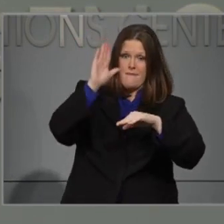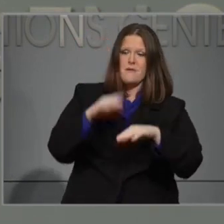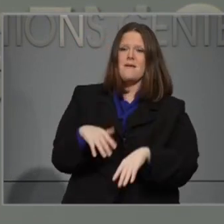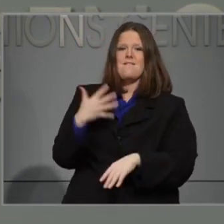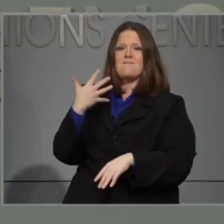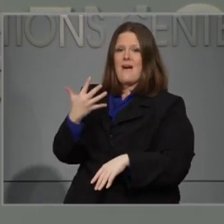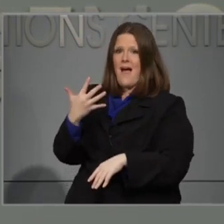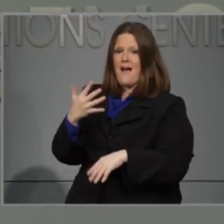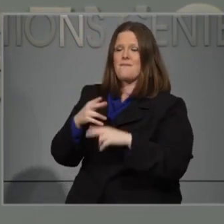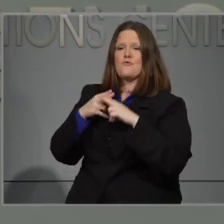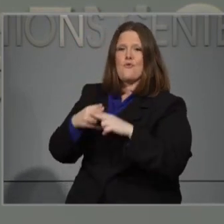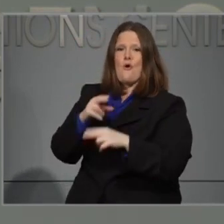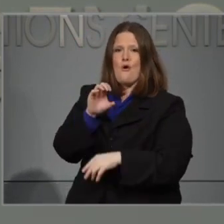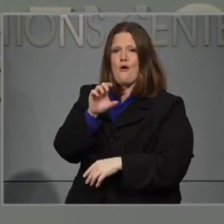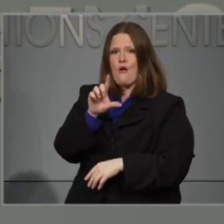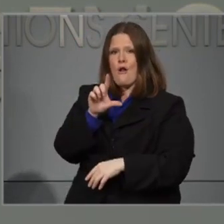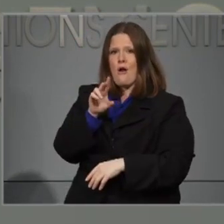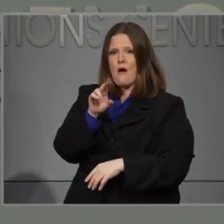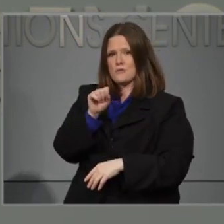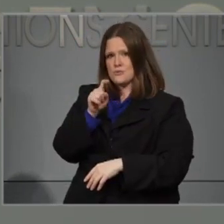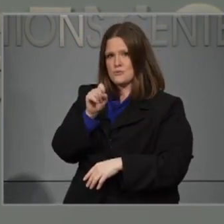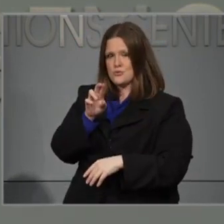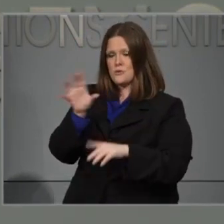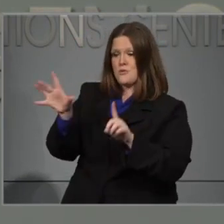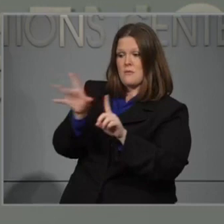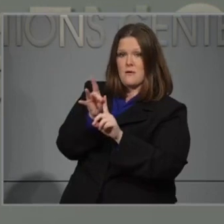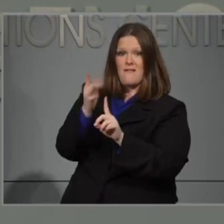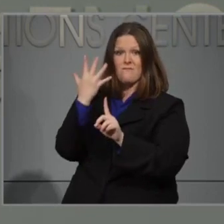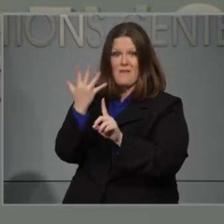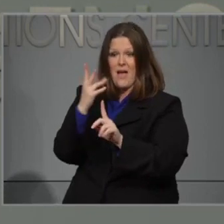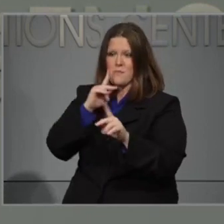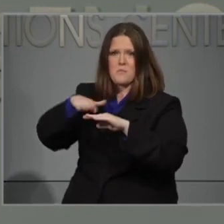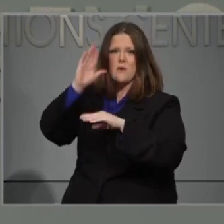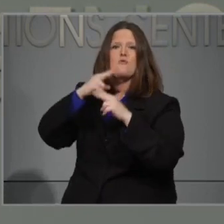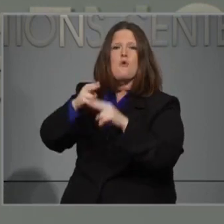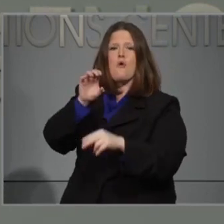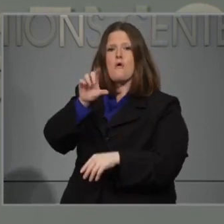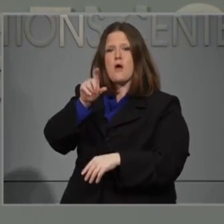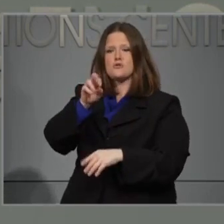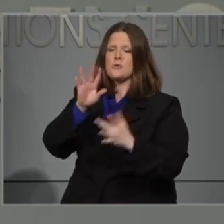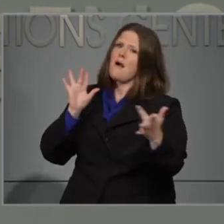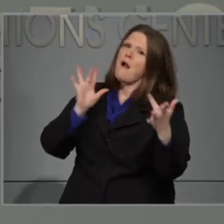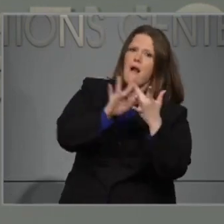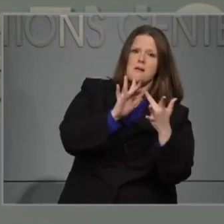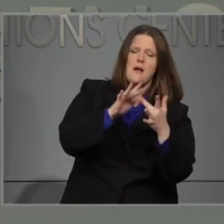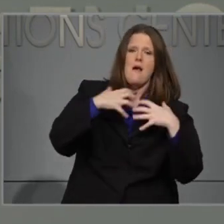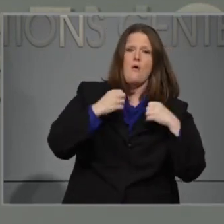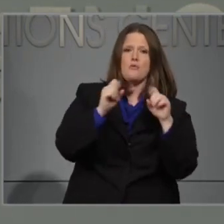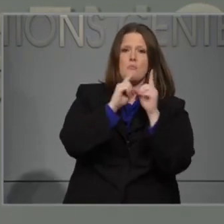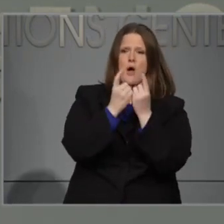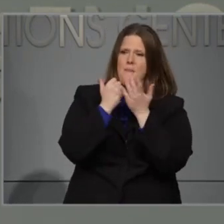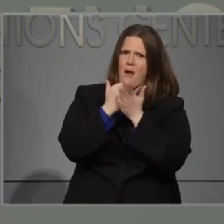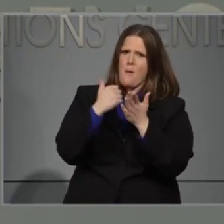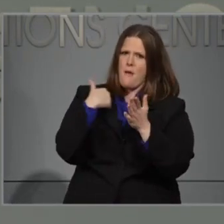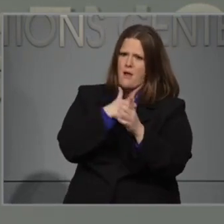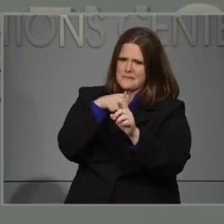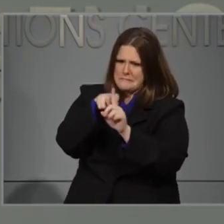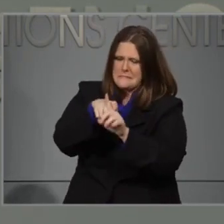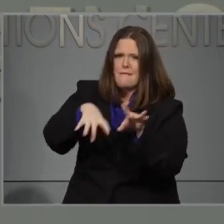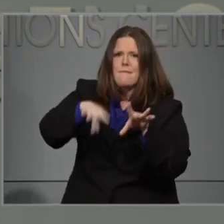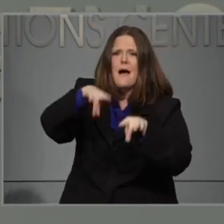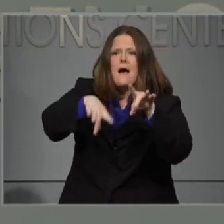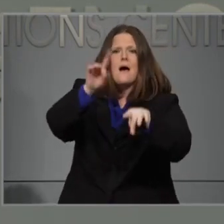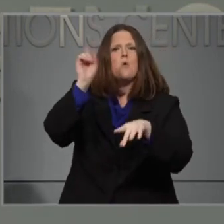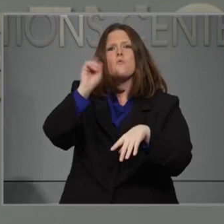is a cluster, we want to make sure that folks are getting in touch with your local health department so that we can help track down and trace any